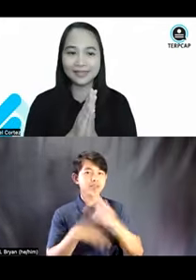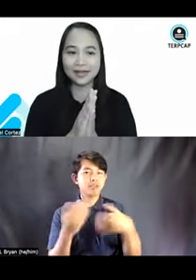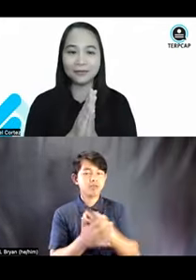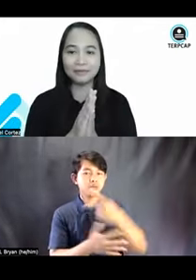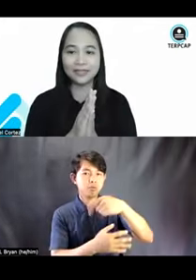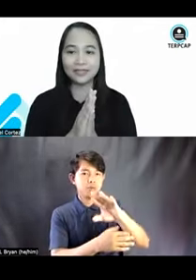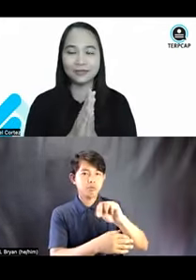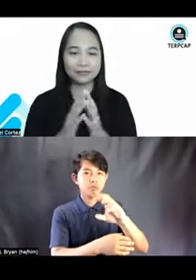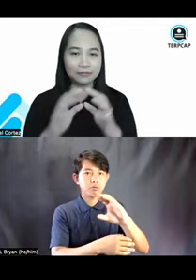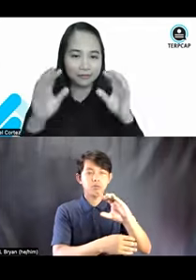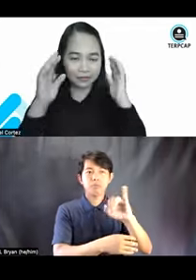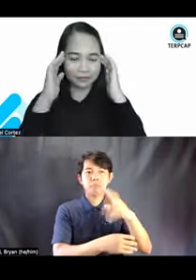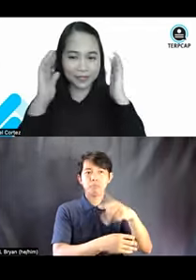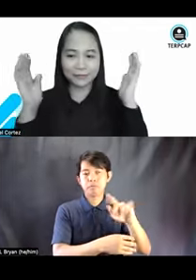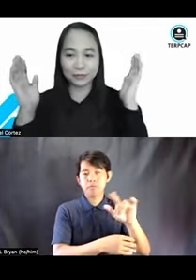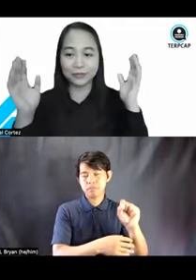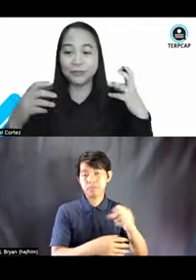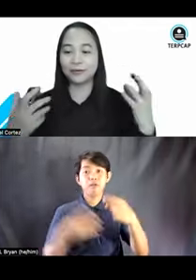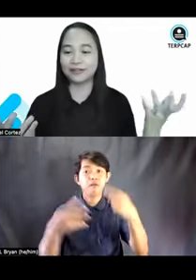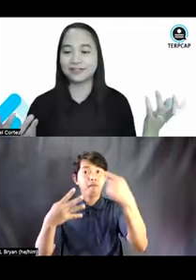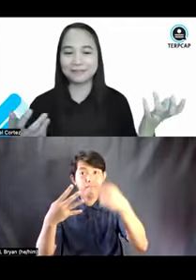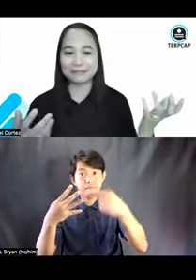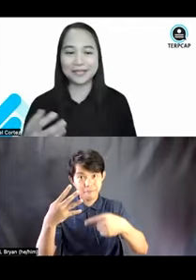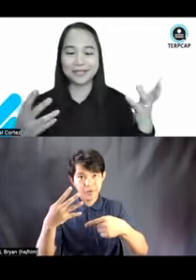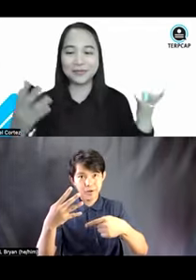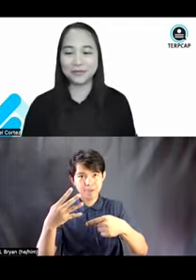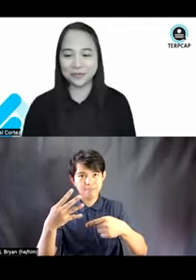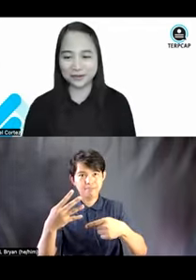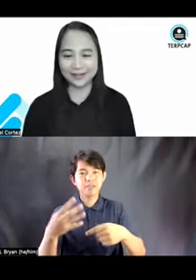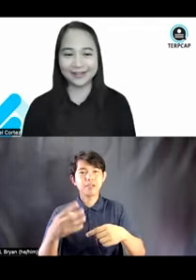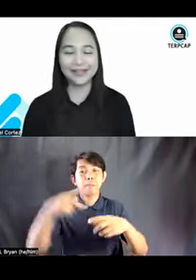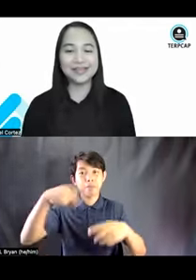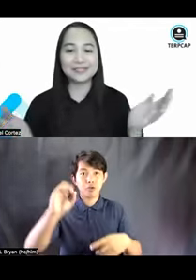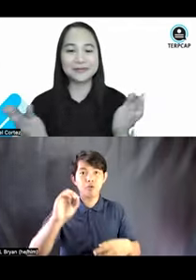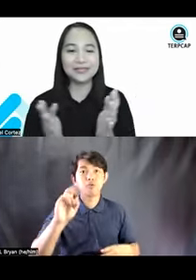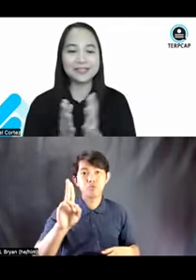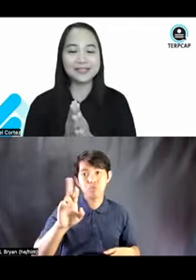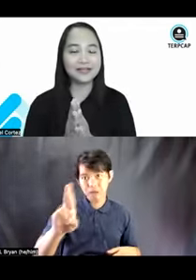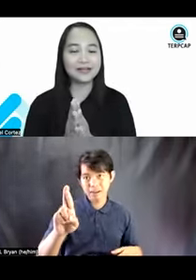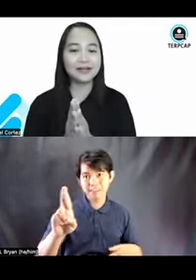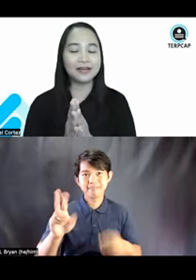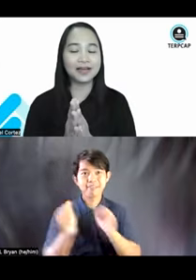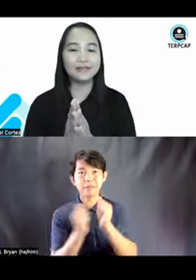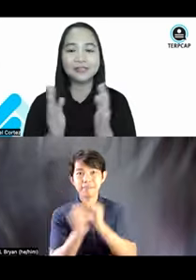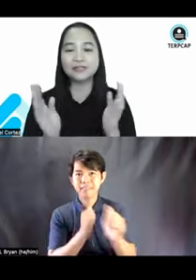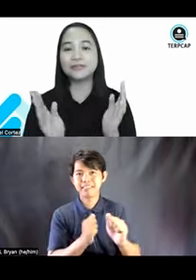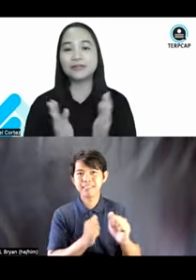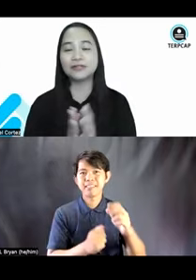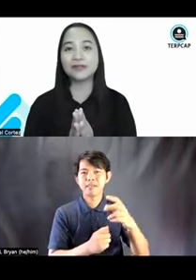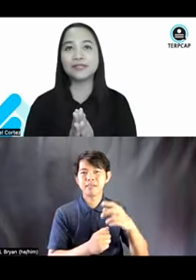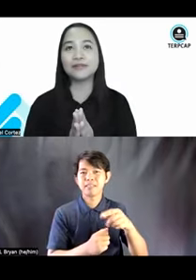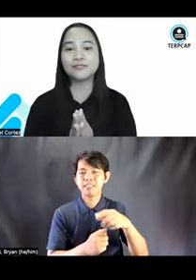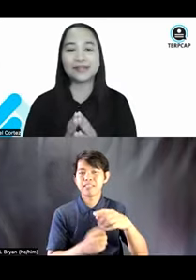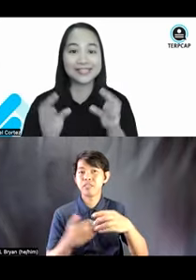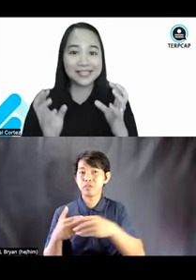And that would be, you know, think of the word poor, right? P-O-U-R. So, it says here, a guiding principle